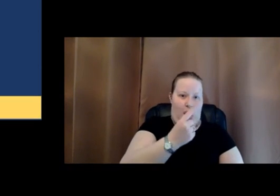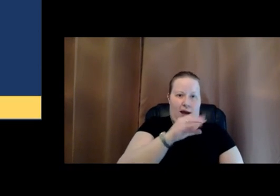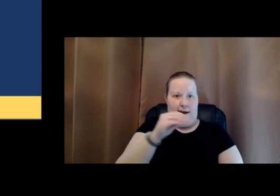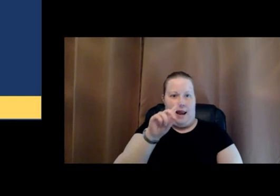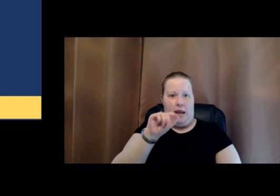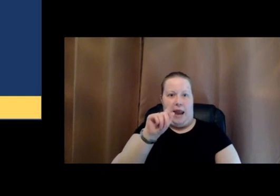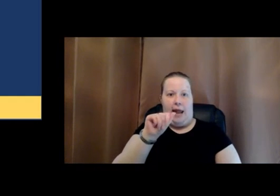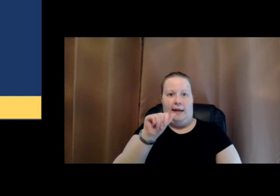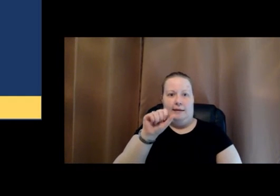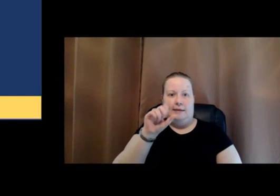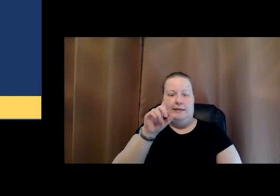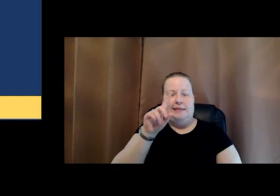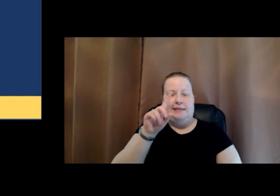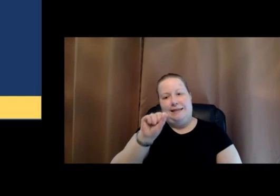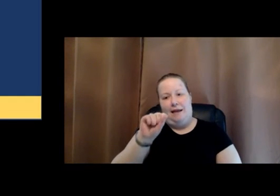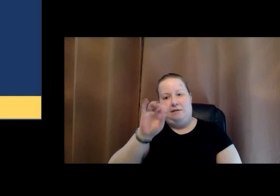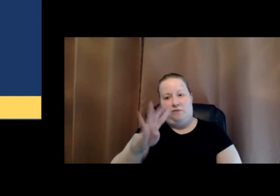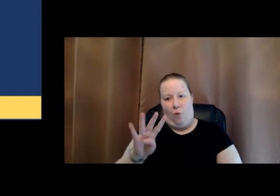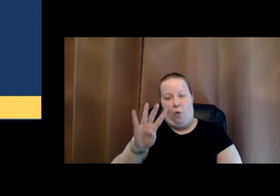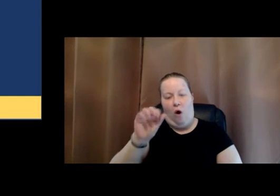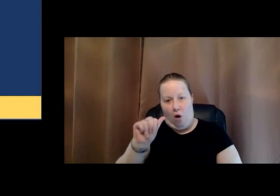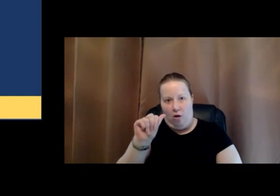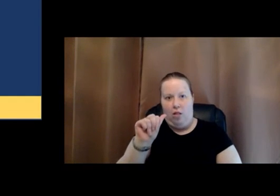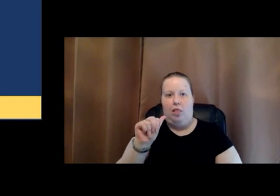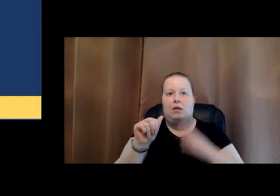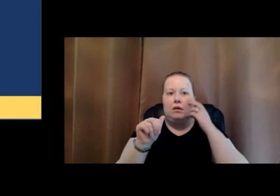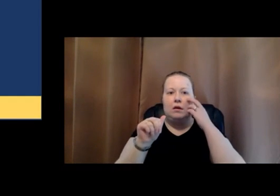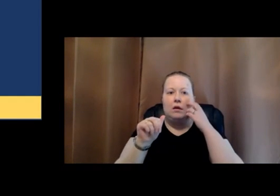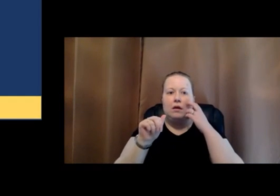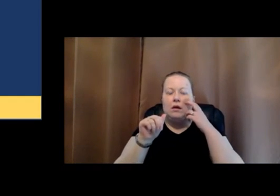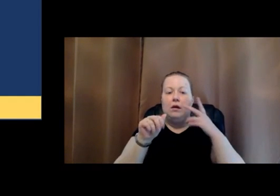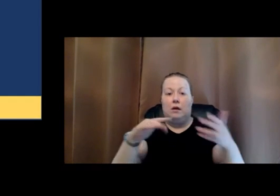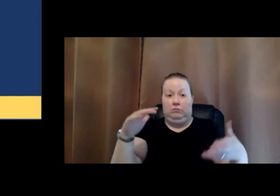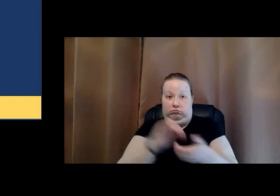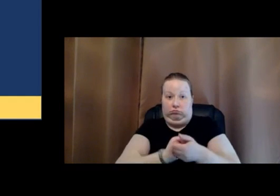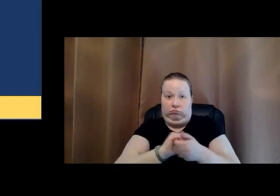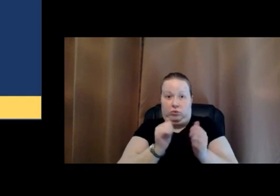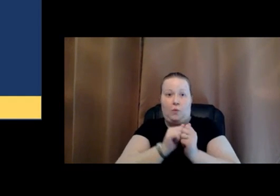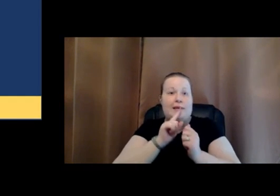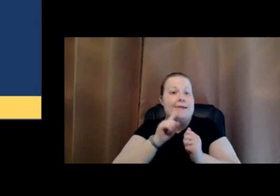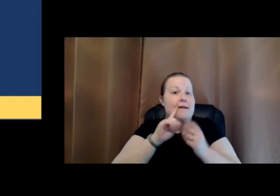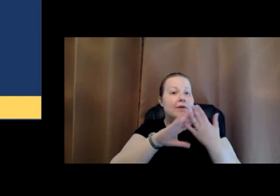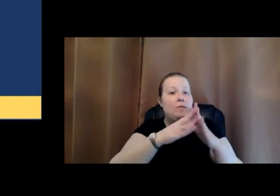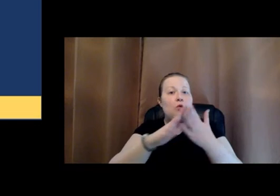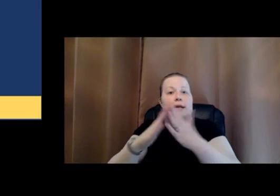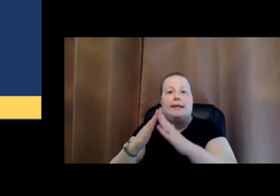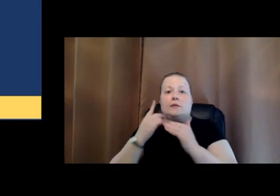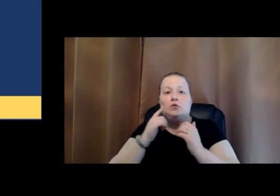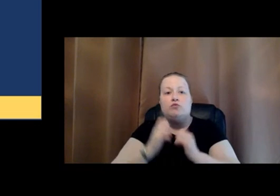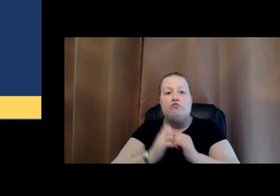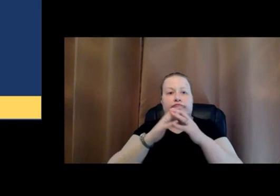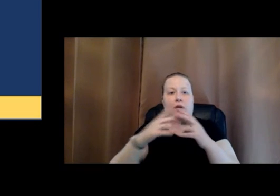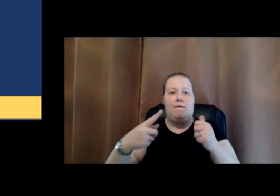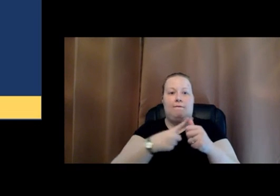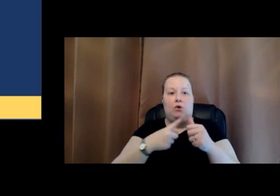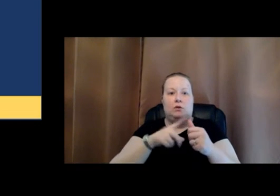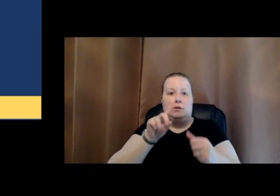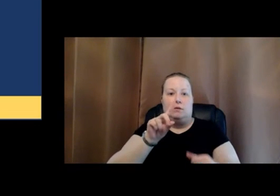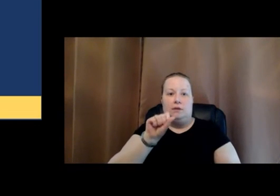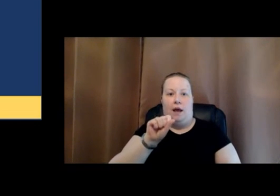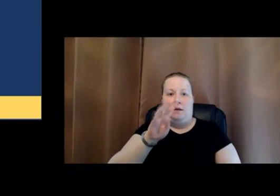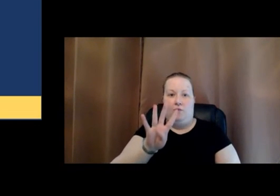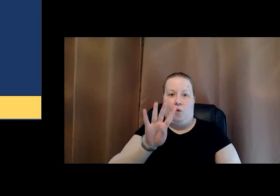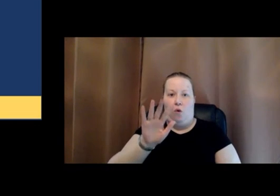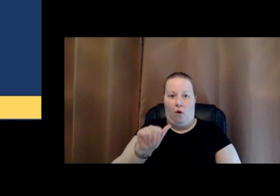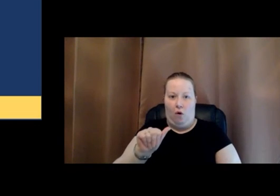program to do is to collaborate with deaf communities to form the first data science for all deaf